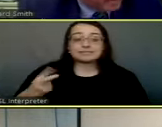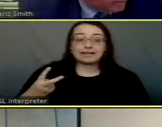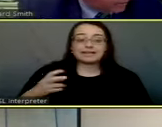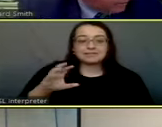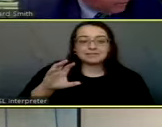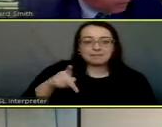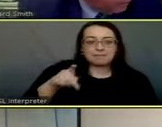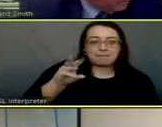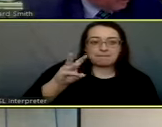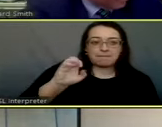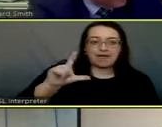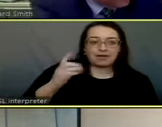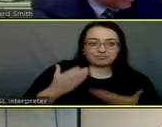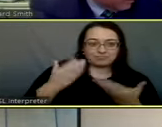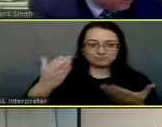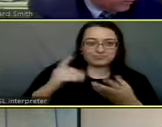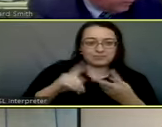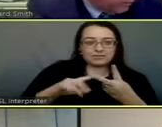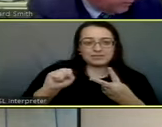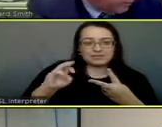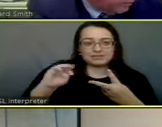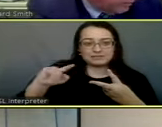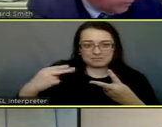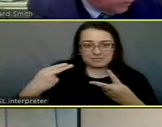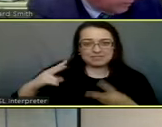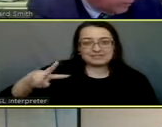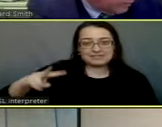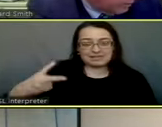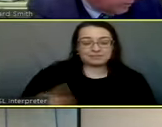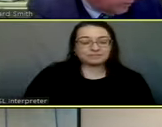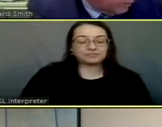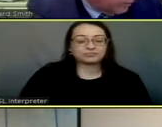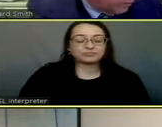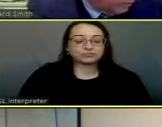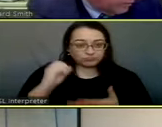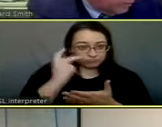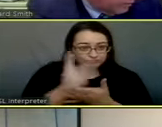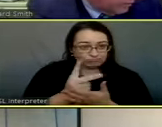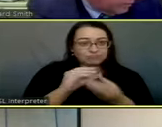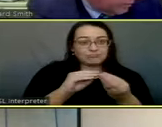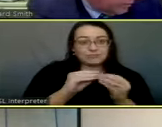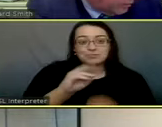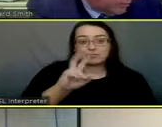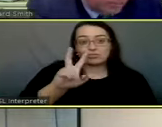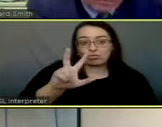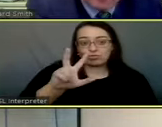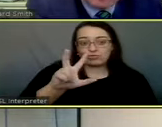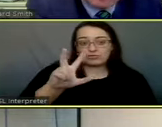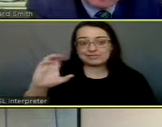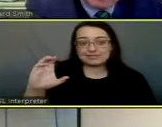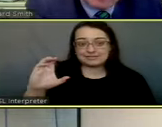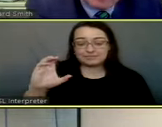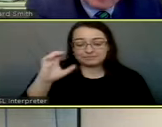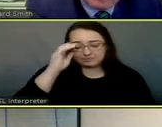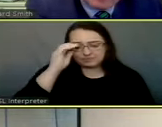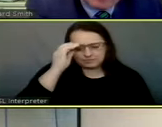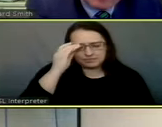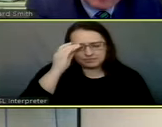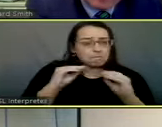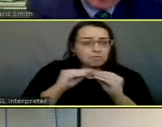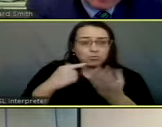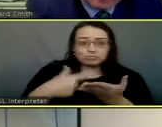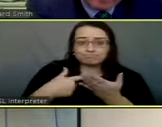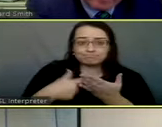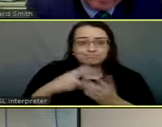It's been moved by Council Member Powell and seconded by Council Member Smith to approve item 3C. Do we have any further